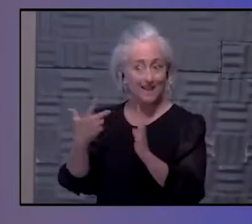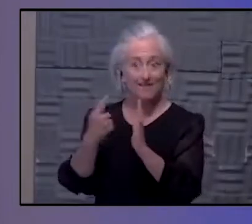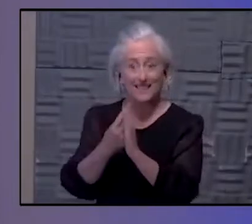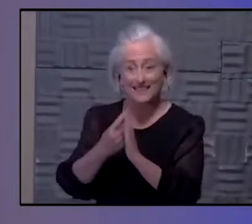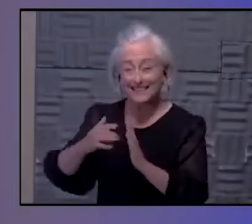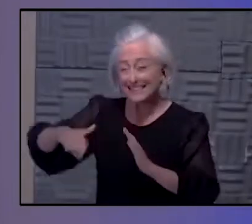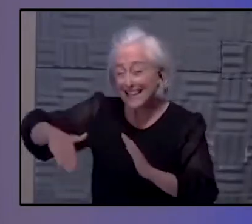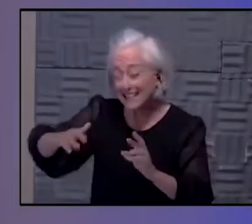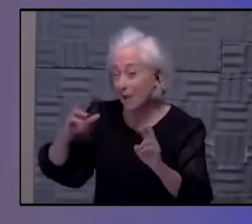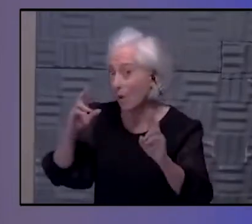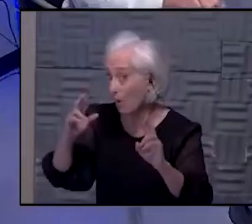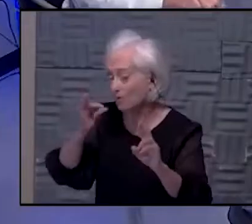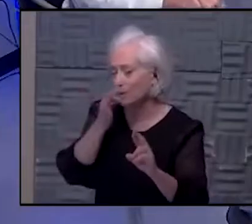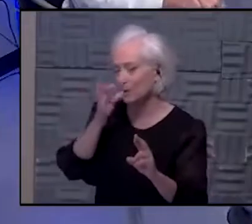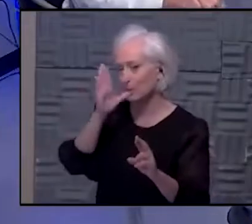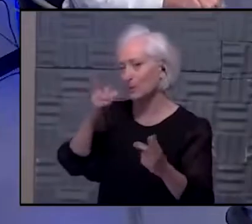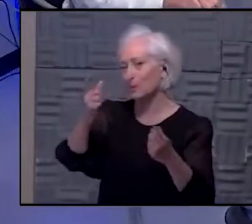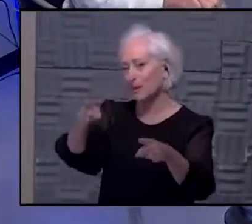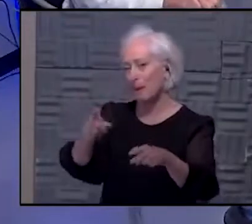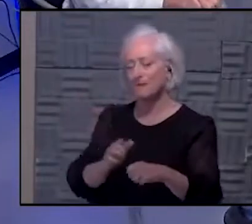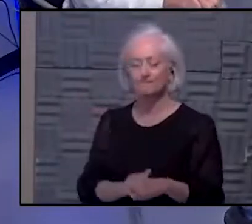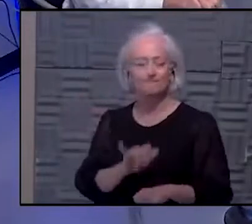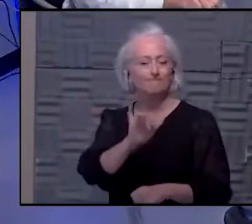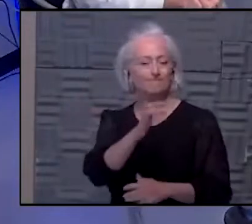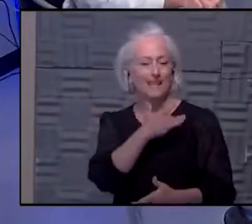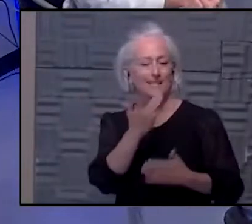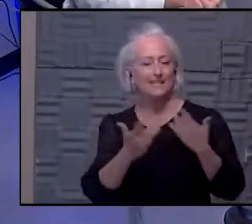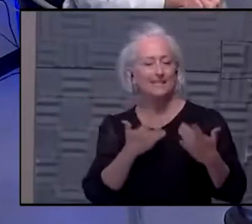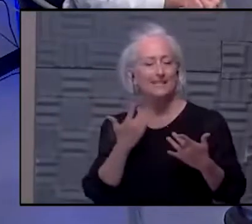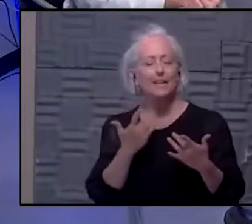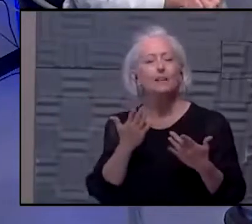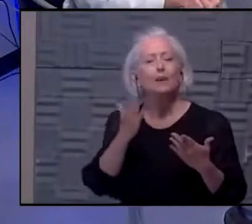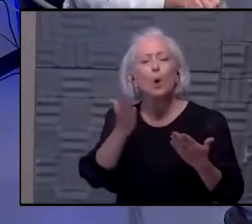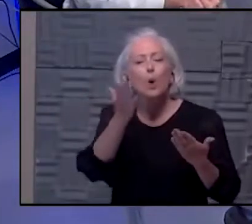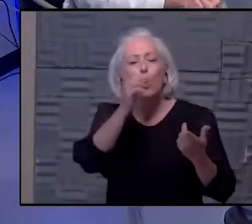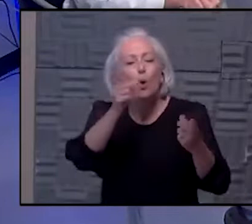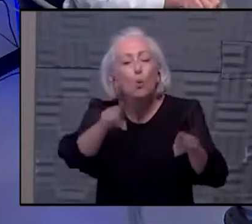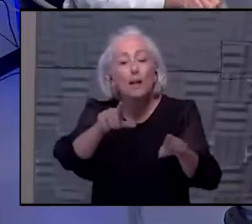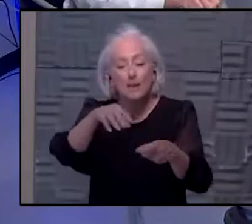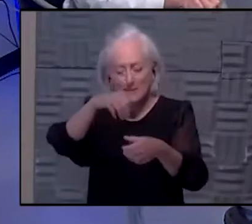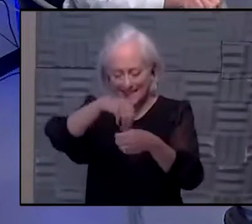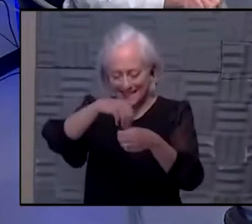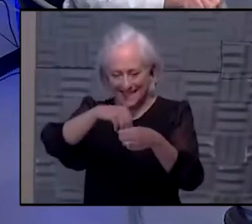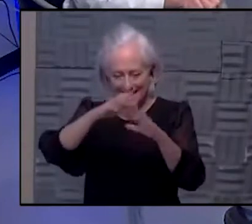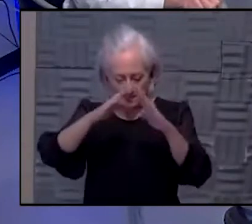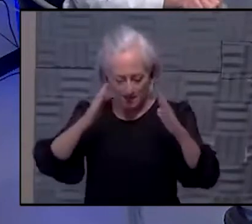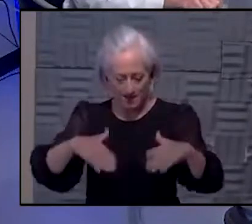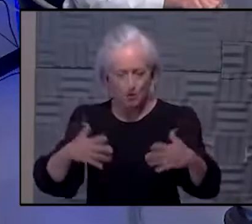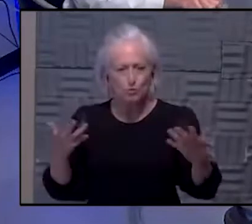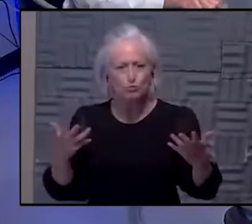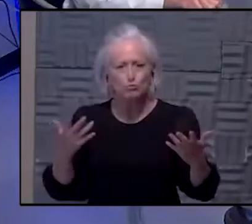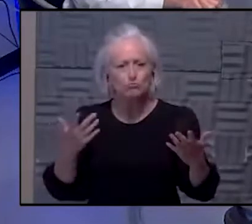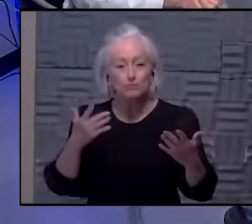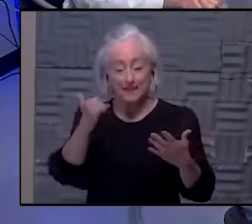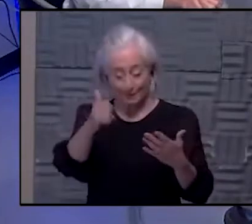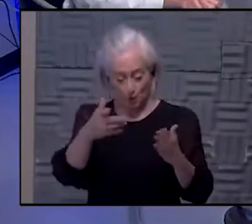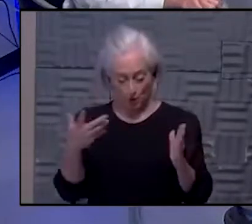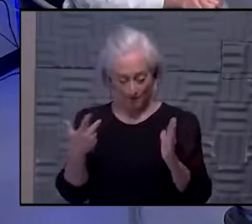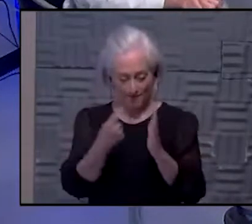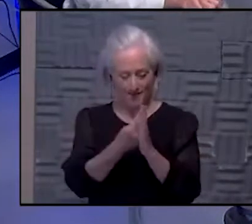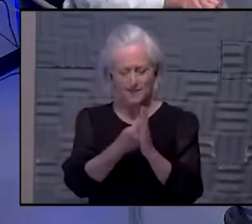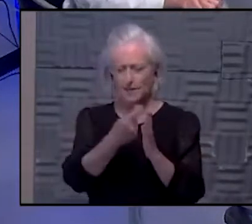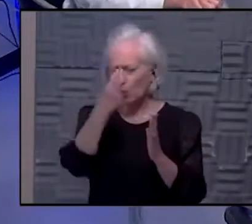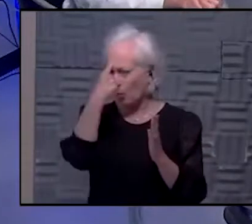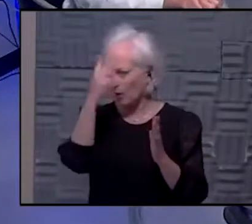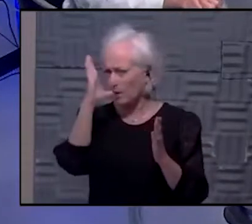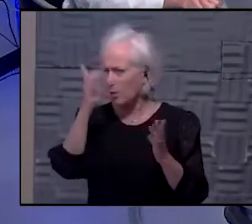though hopefully soon. That'll be exciting. What do you think is going to happen indoors, guys? What are we going to say? If you've been vaccinated indoors, what can you do? What do you think, Hawk?